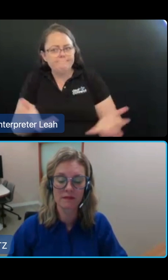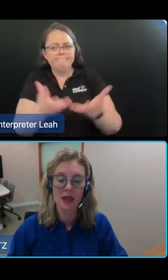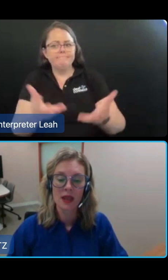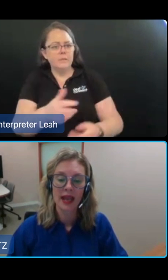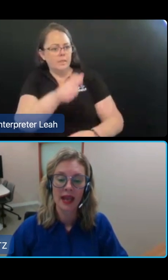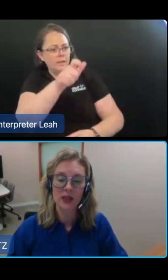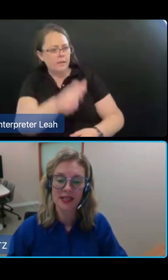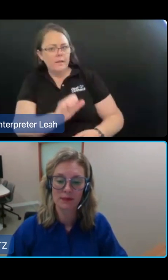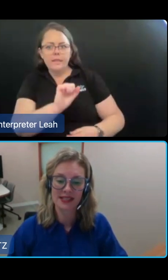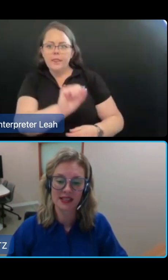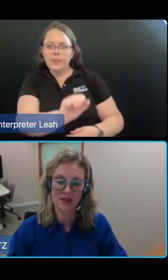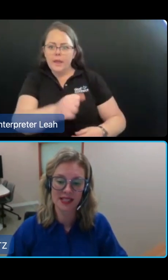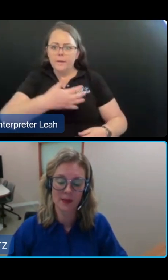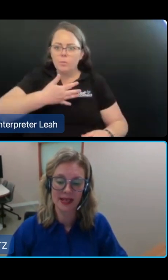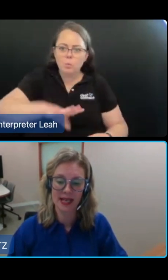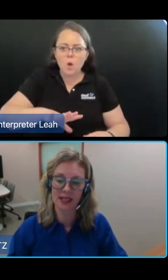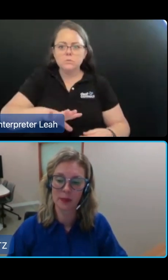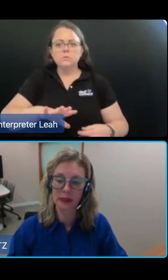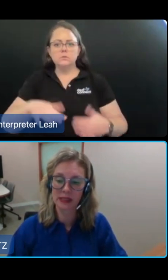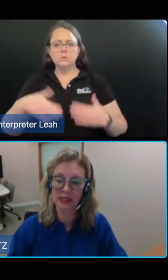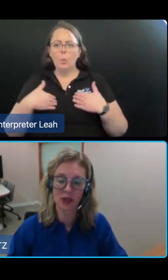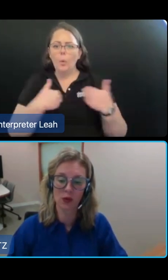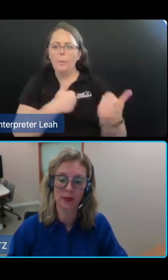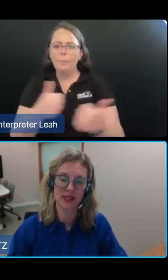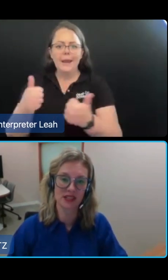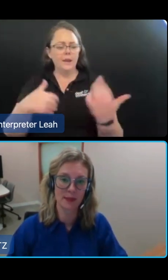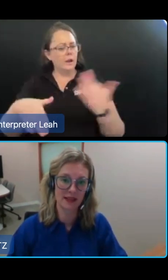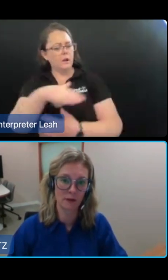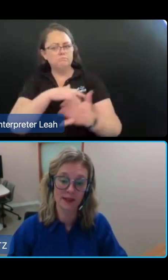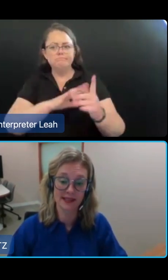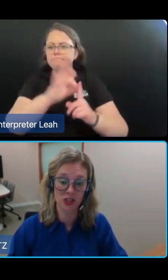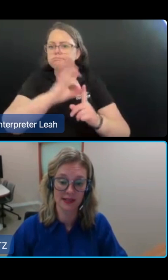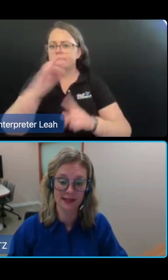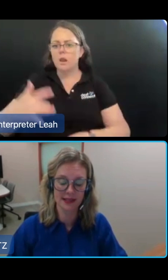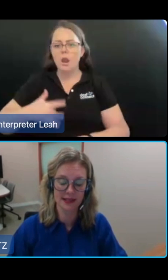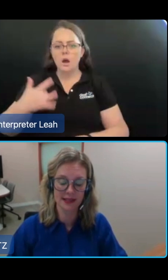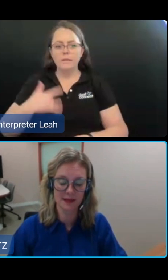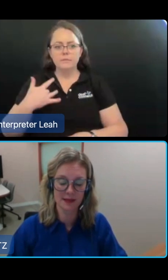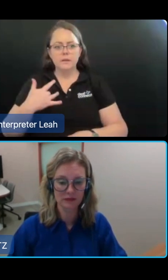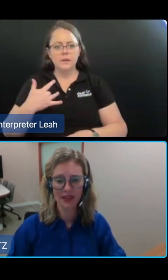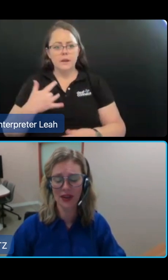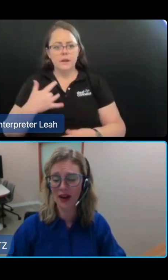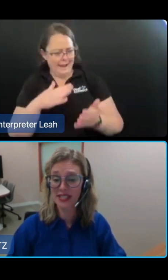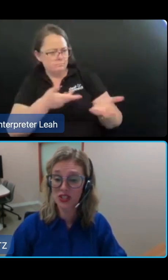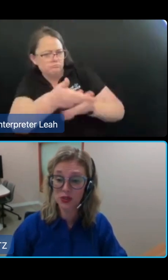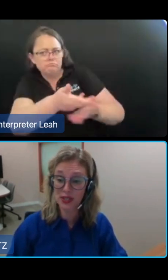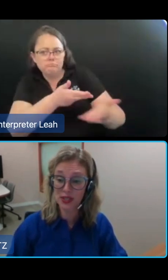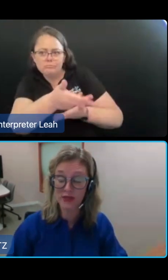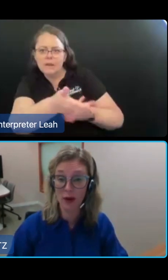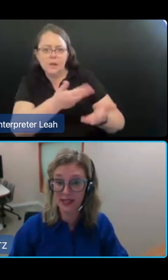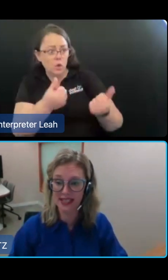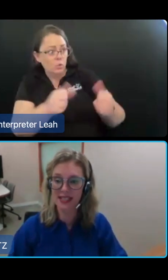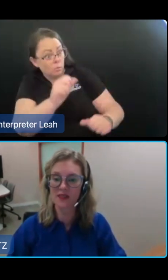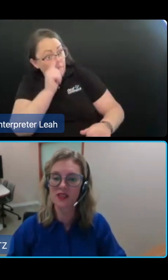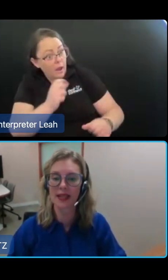person, and using best endeavours to maintain the ability of the older person to make their own decisions. There are additional duties